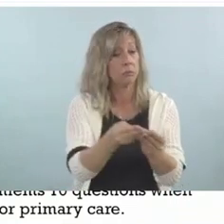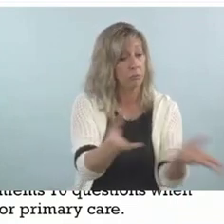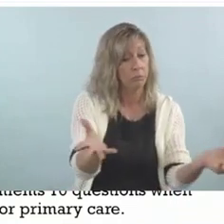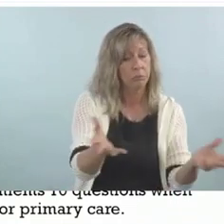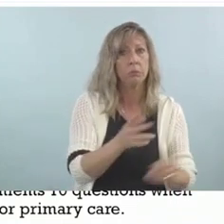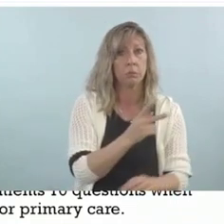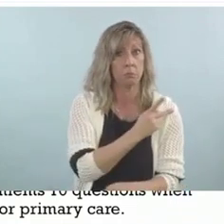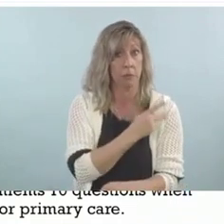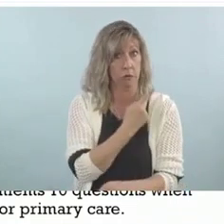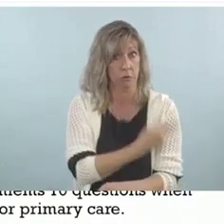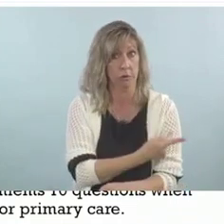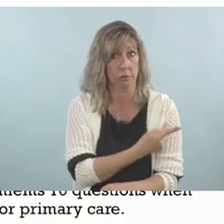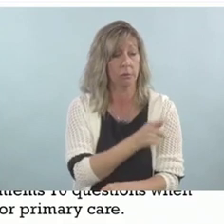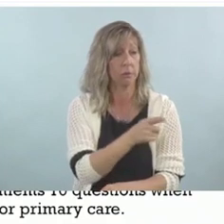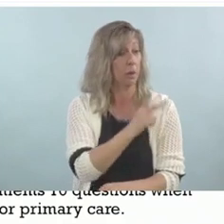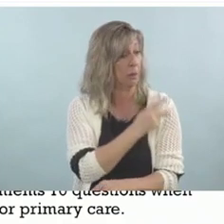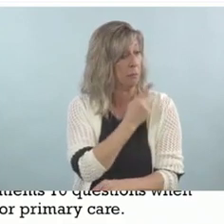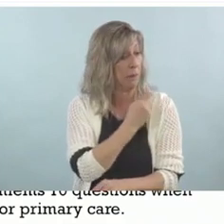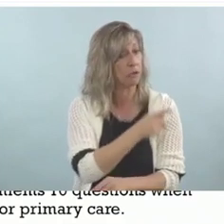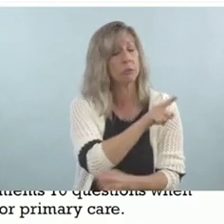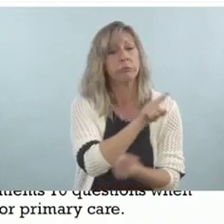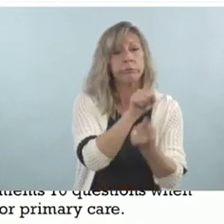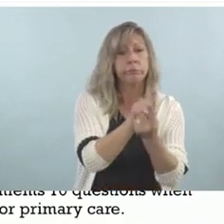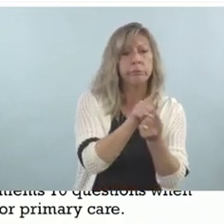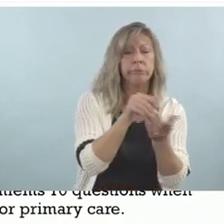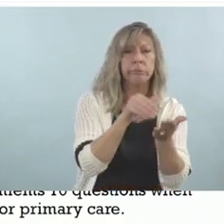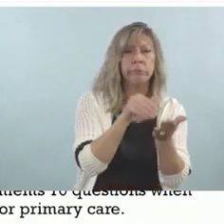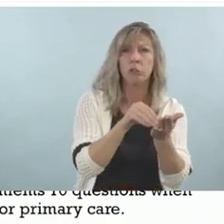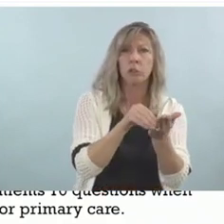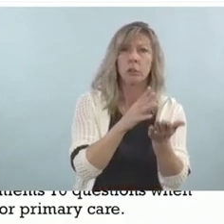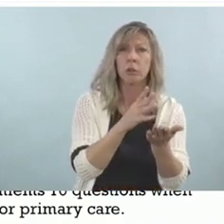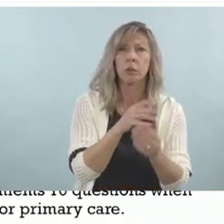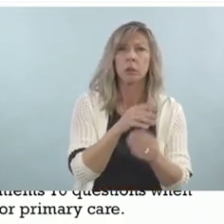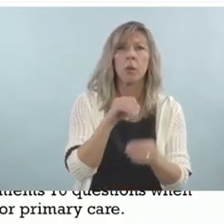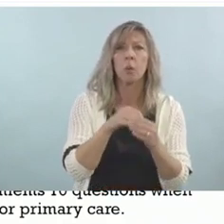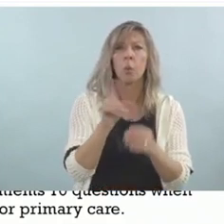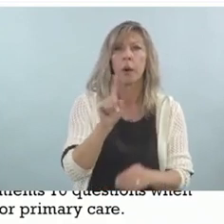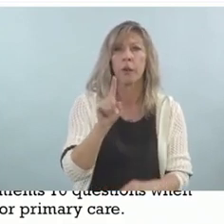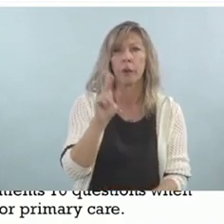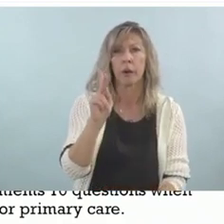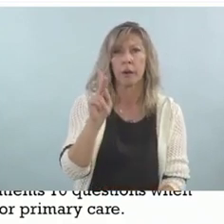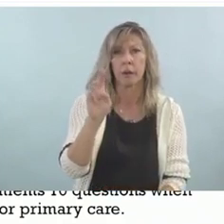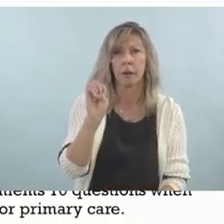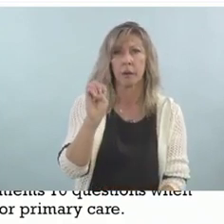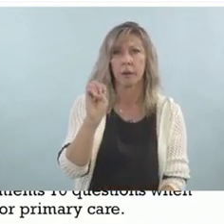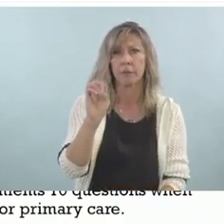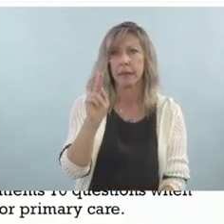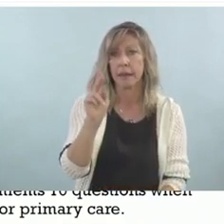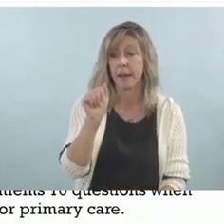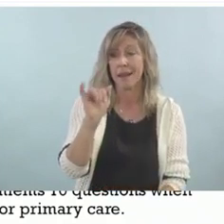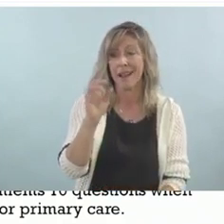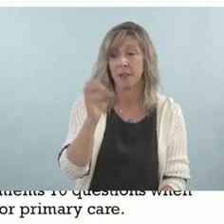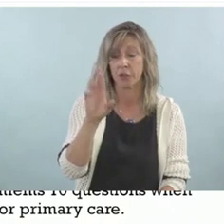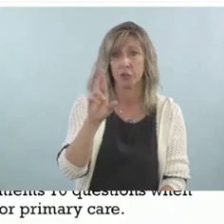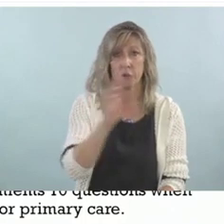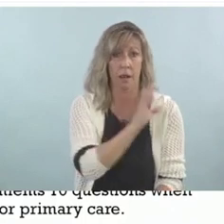went in for their primary care visit in the Kaiser Clinic system in Southern California.